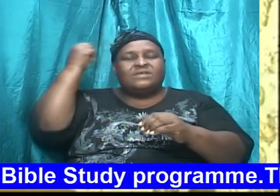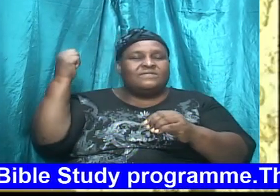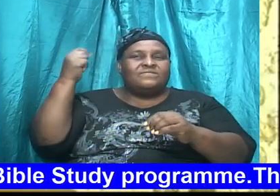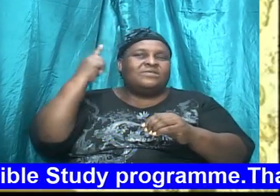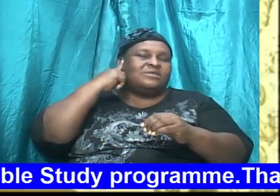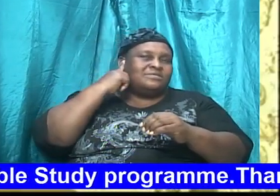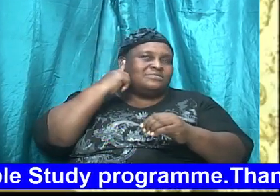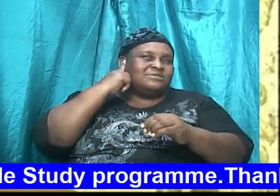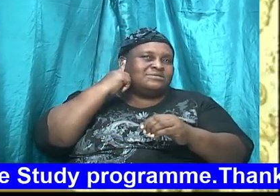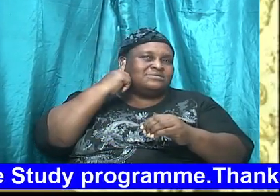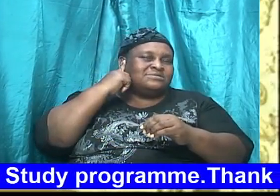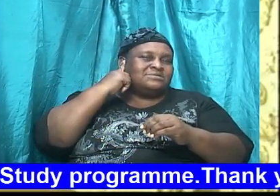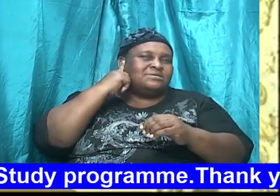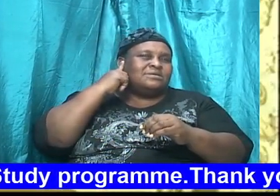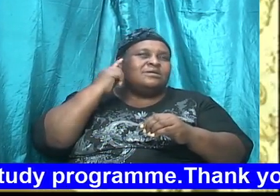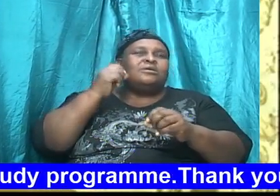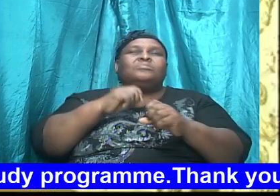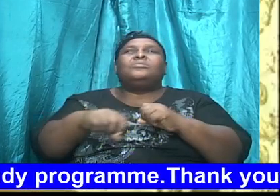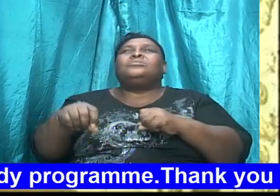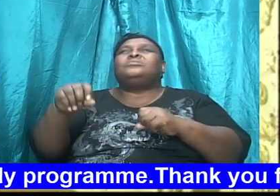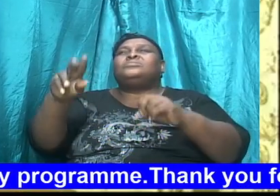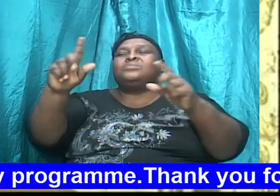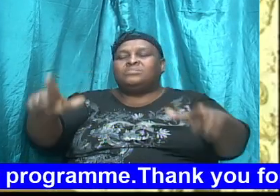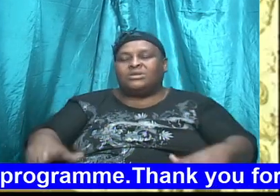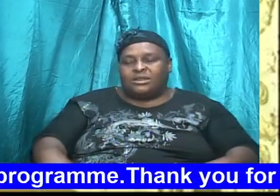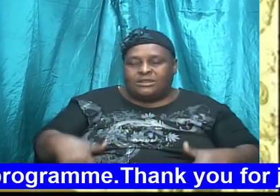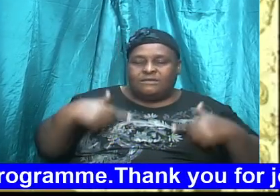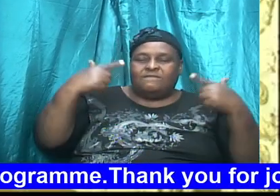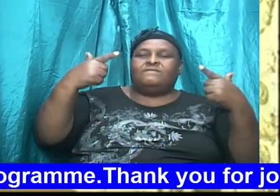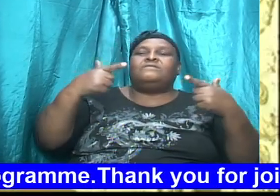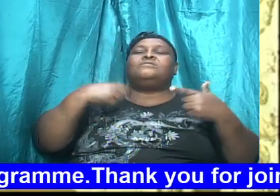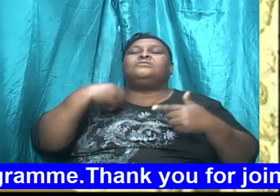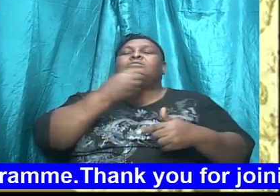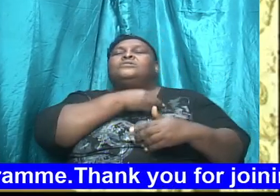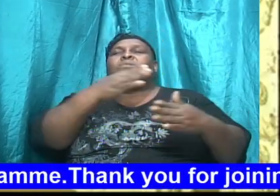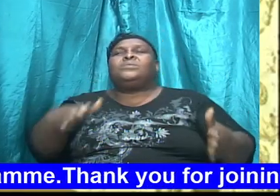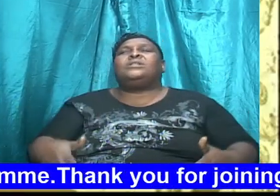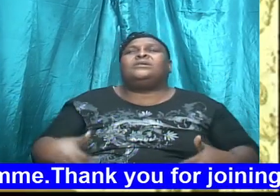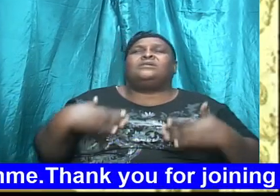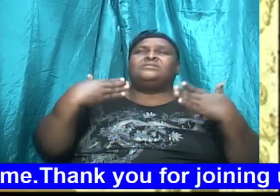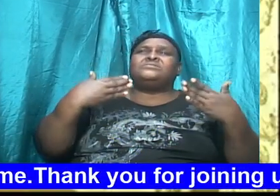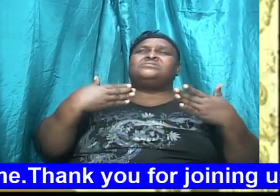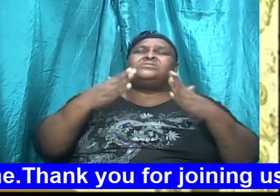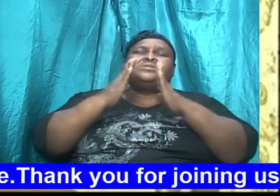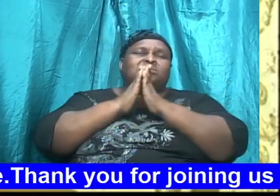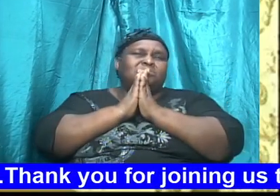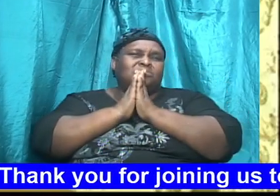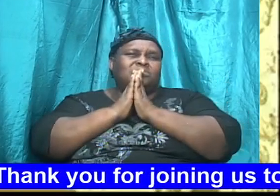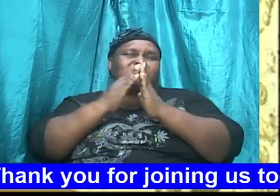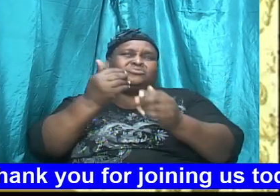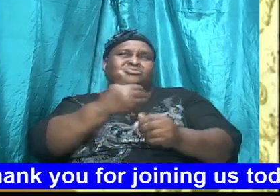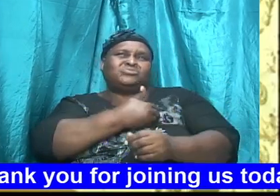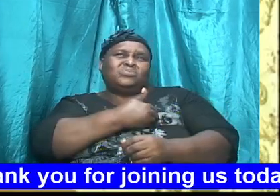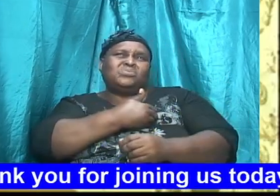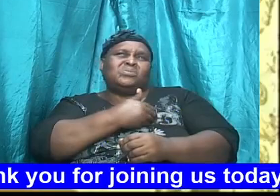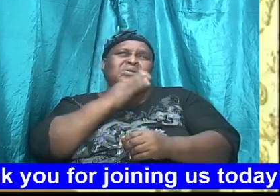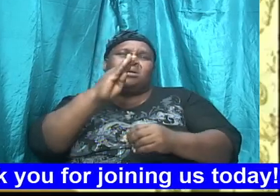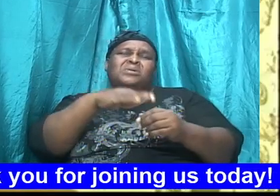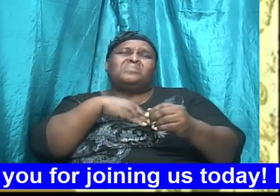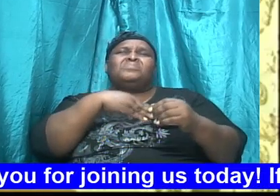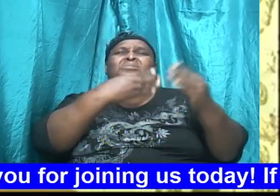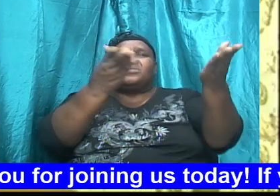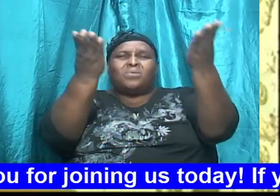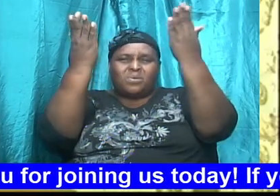as, oh God, but that we will provide them to our lives, dear God, we pray that souls will be drawn